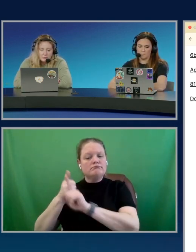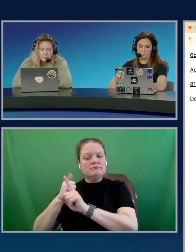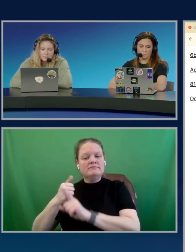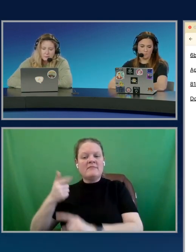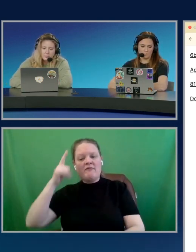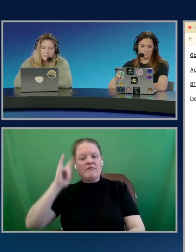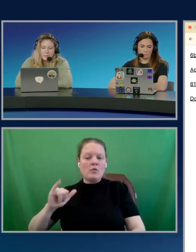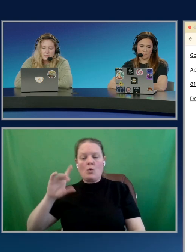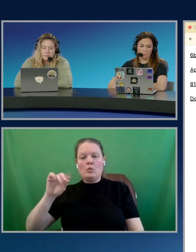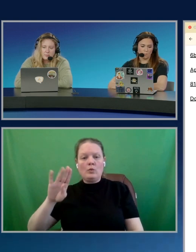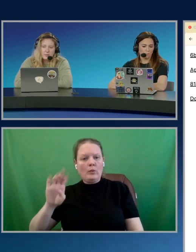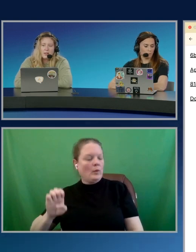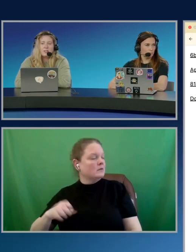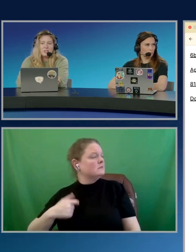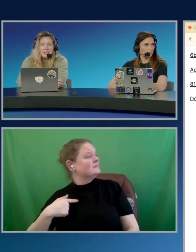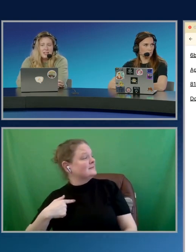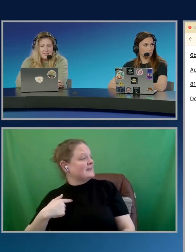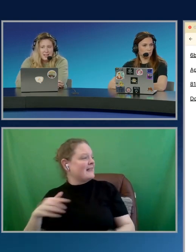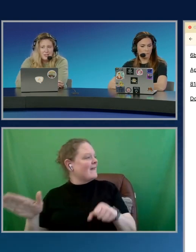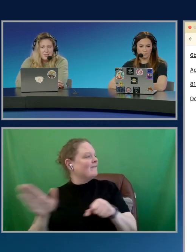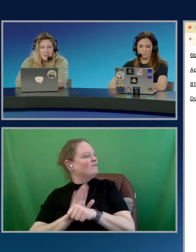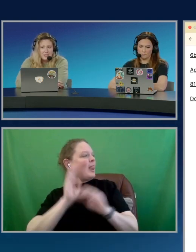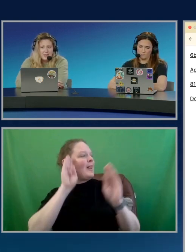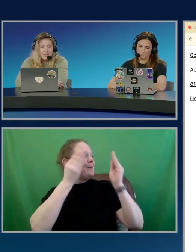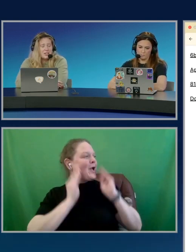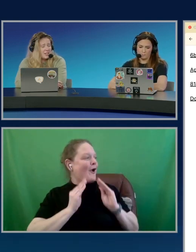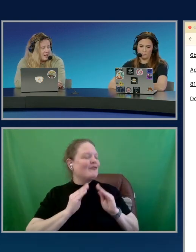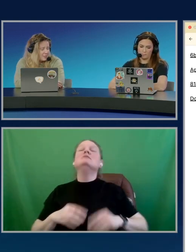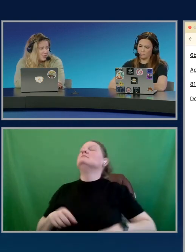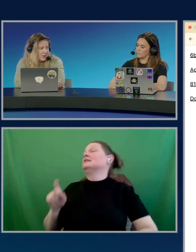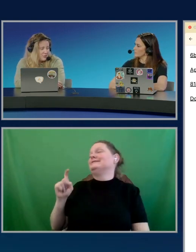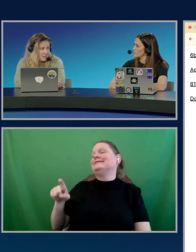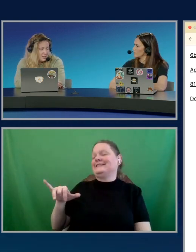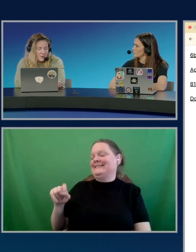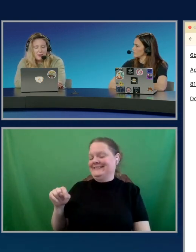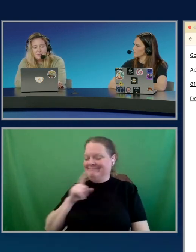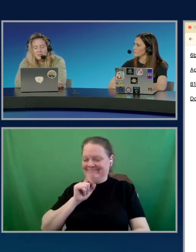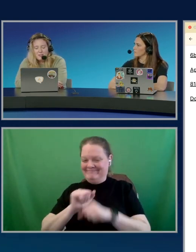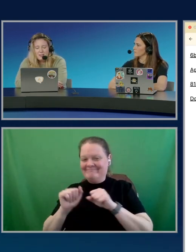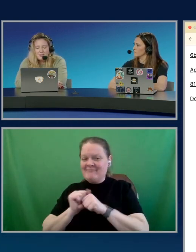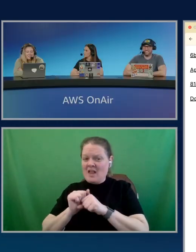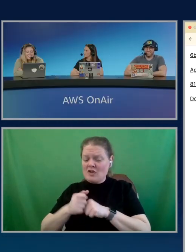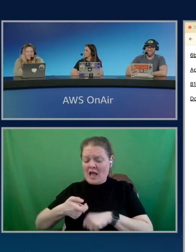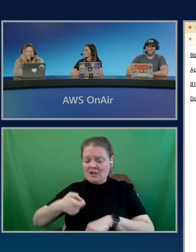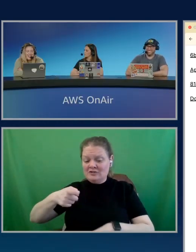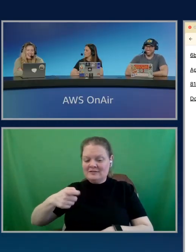Is Blair getting a full makeover? She needs it. She needs it. She actually got shaved this week.